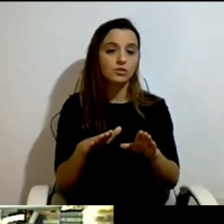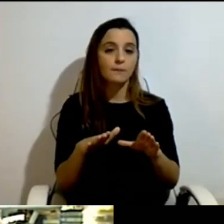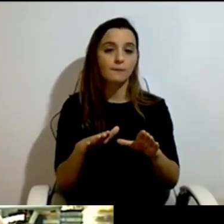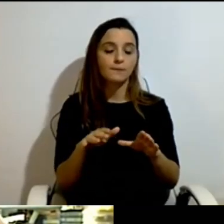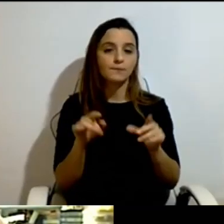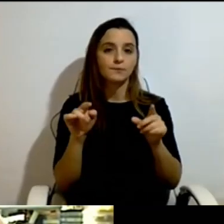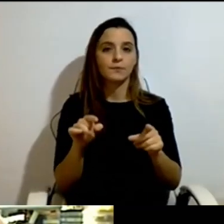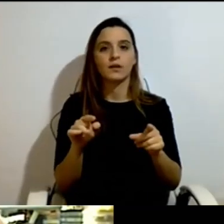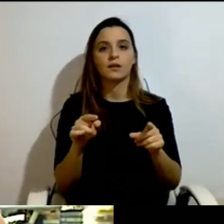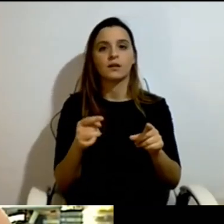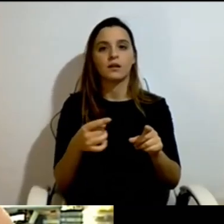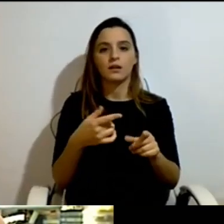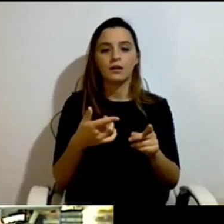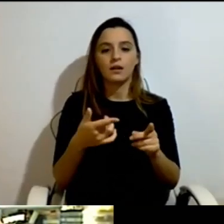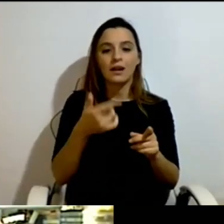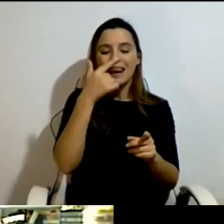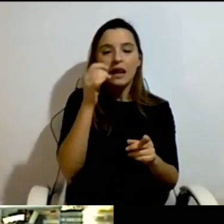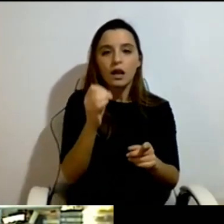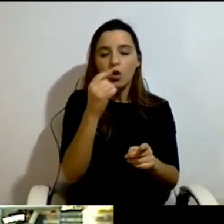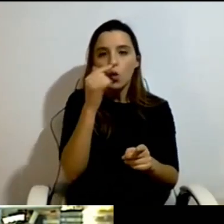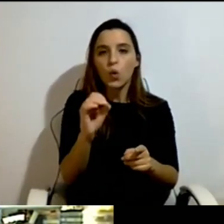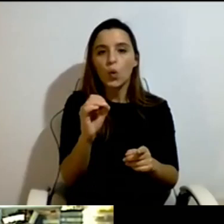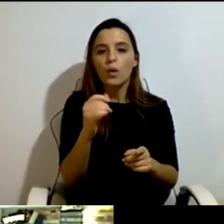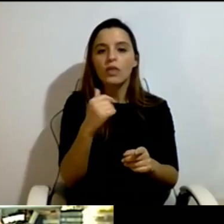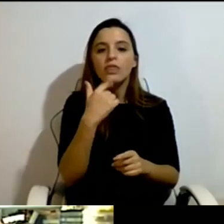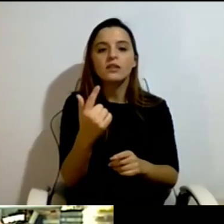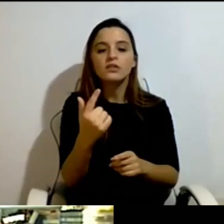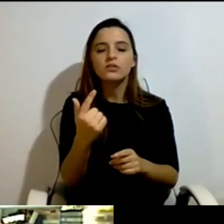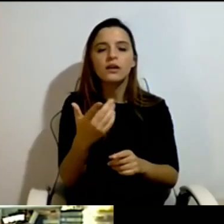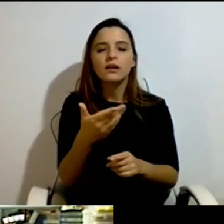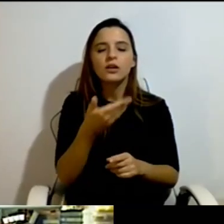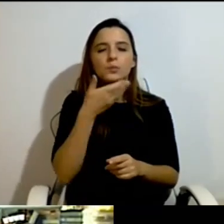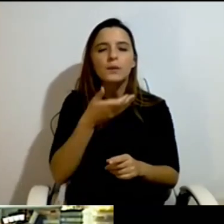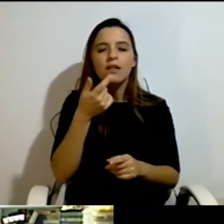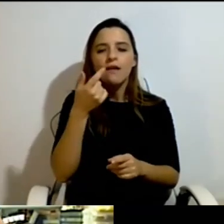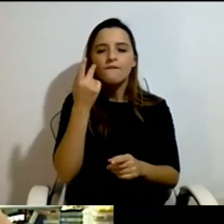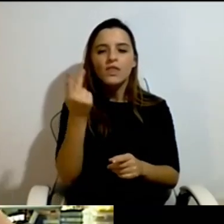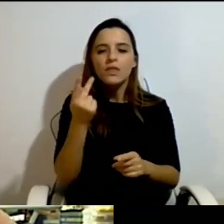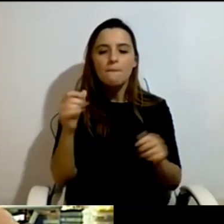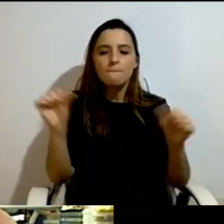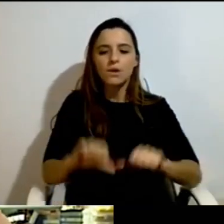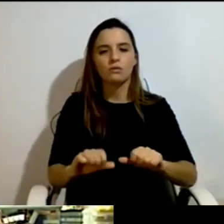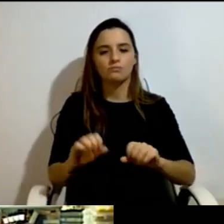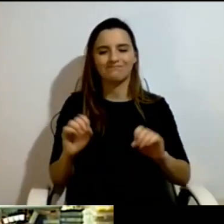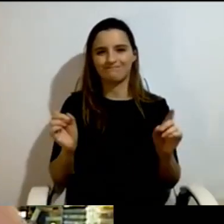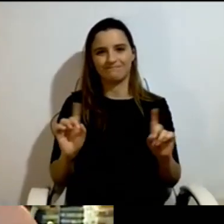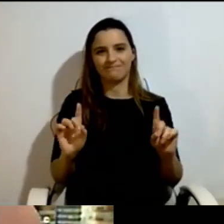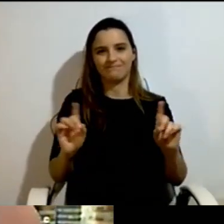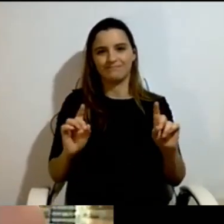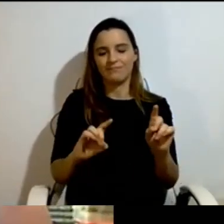worse than before, which is obvious if you think about it. Anyway, we knew it, but